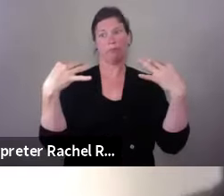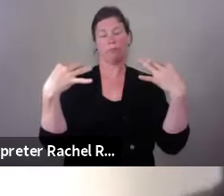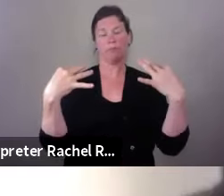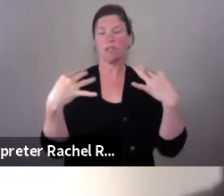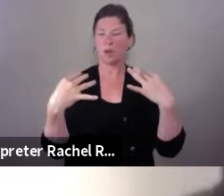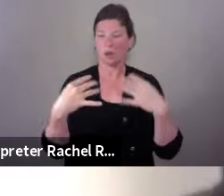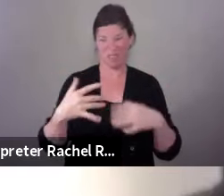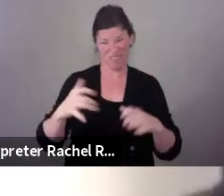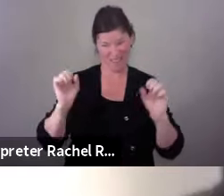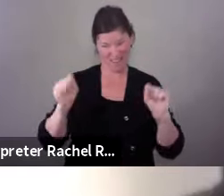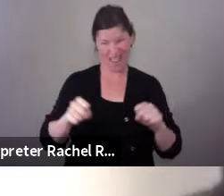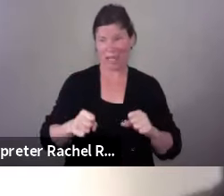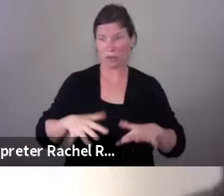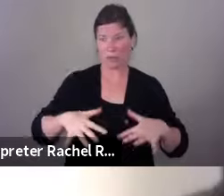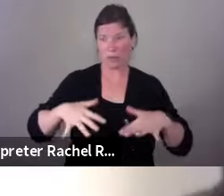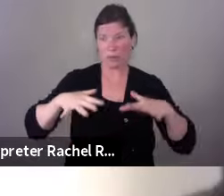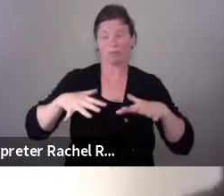really would recommend practicing first.